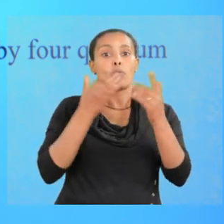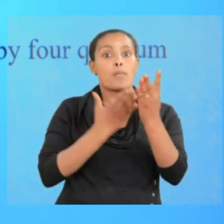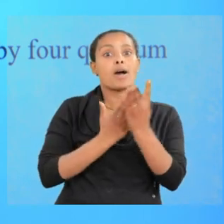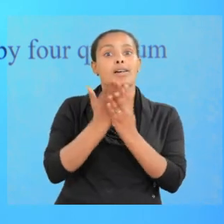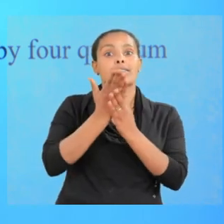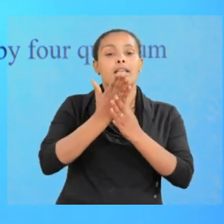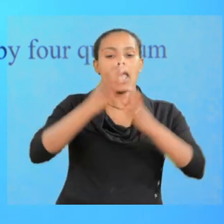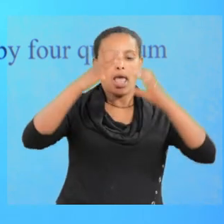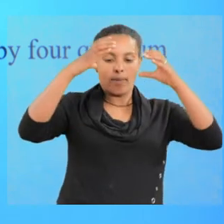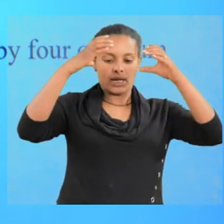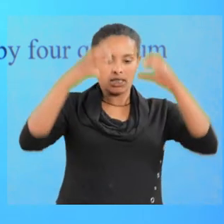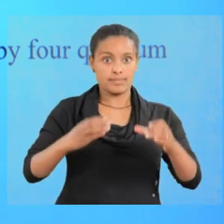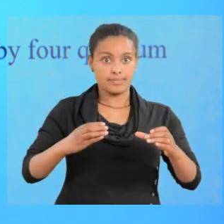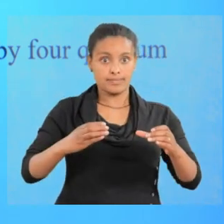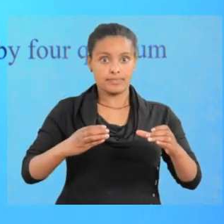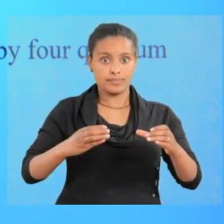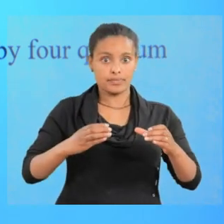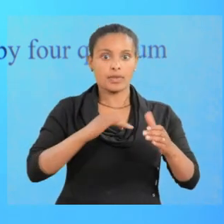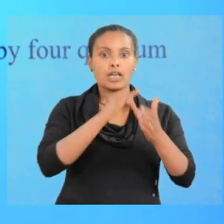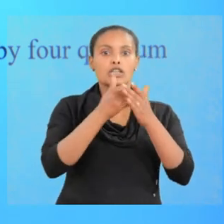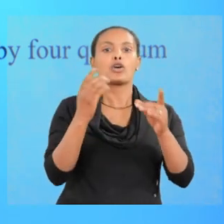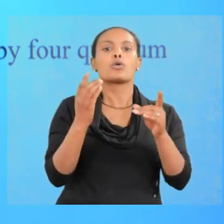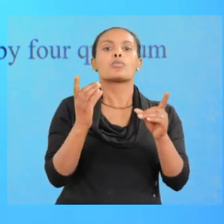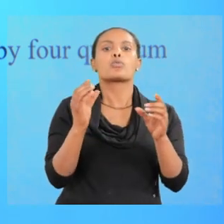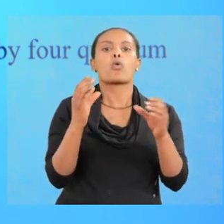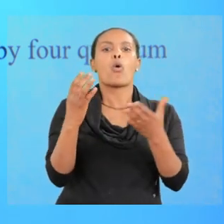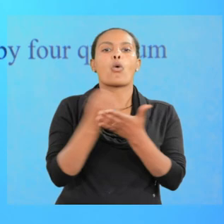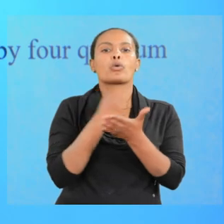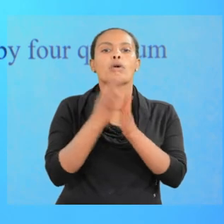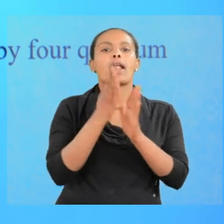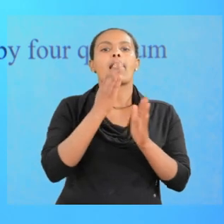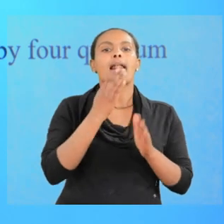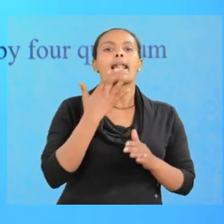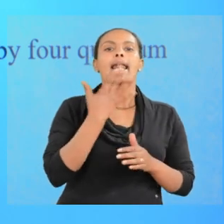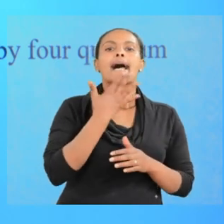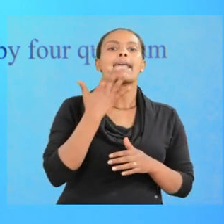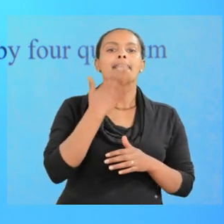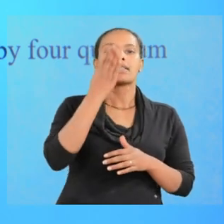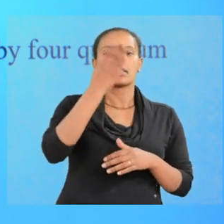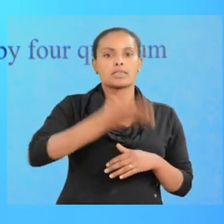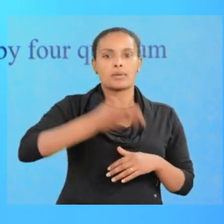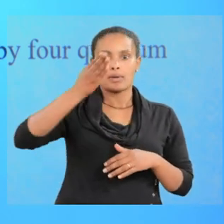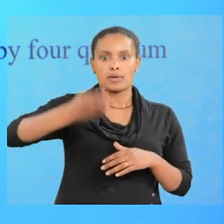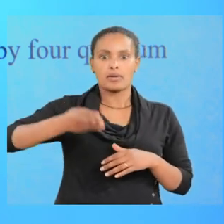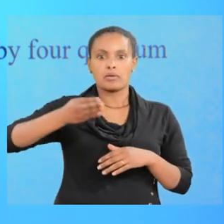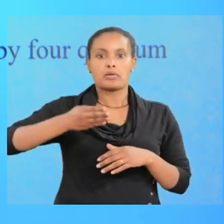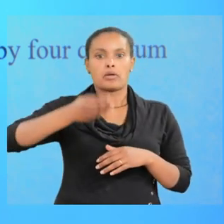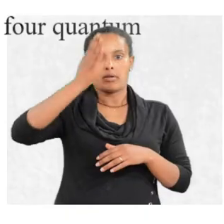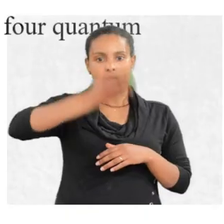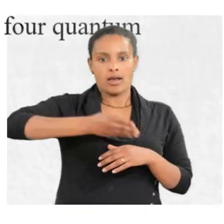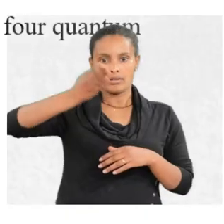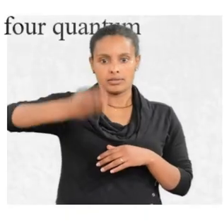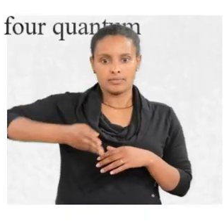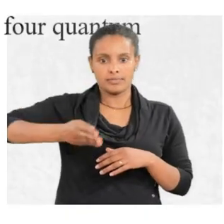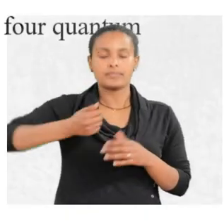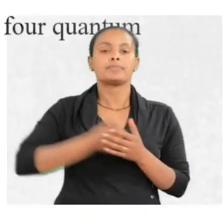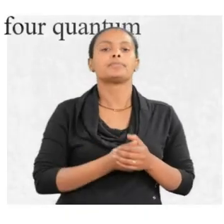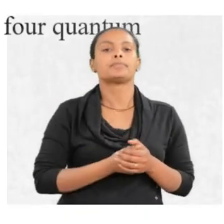a prism, it produces a line spectrum rather than a continuous spectrum.